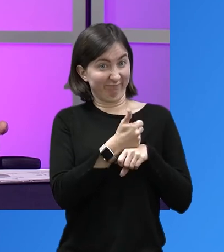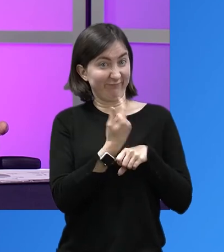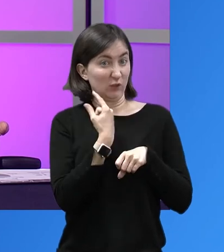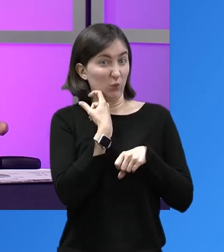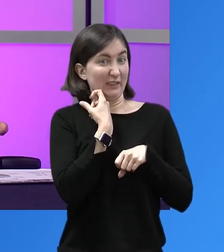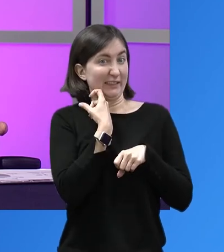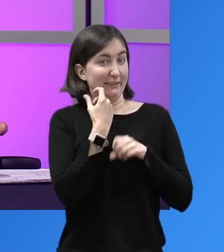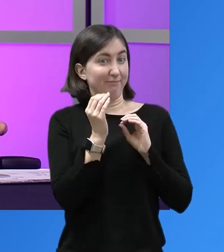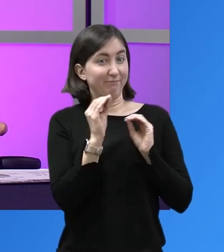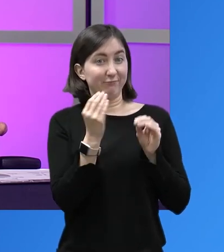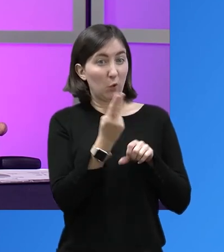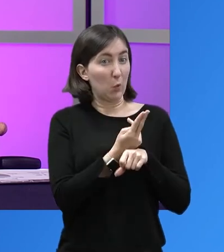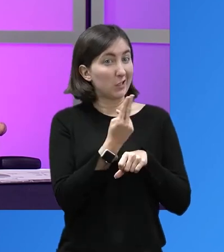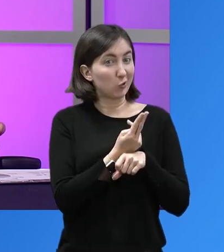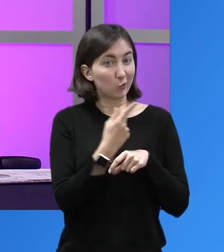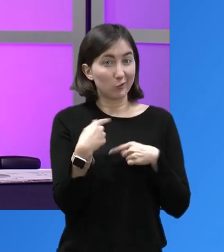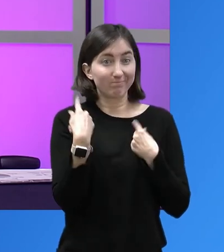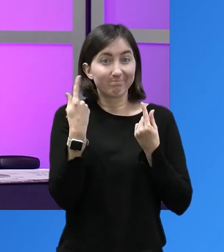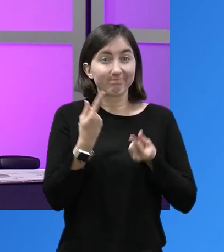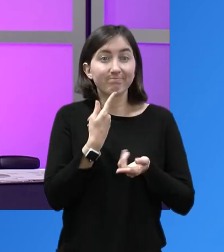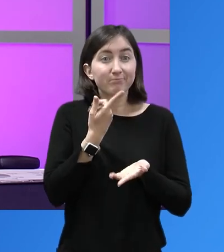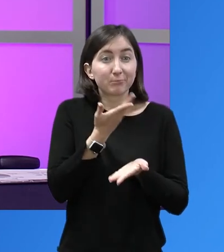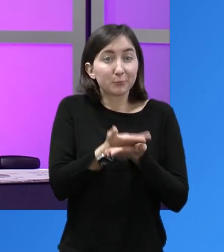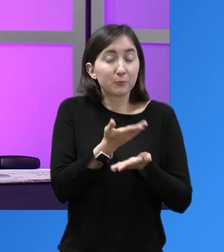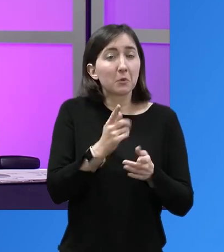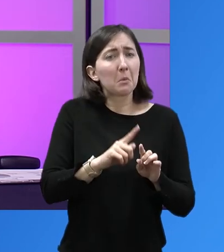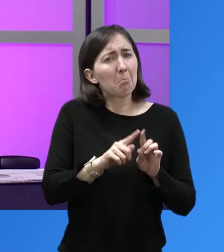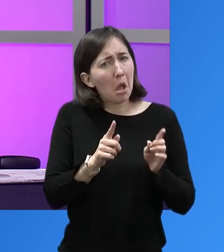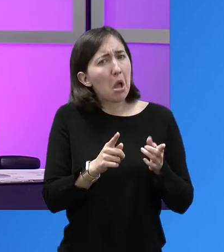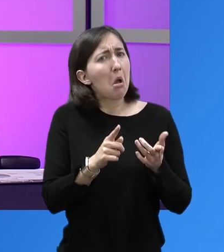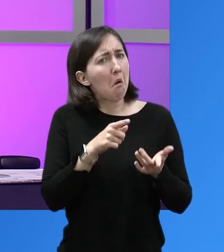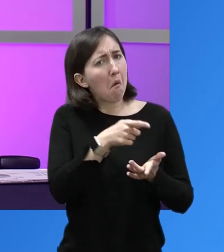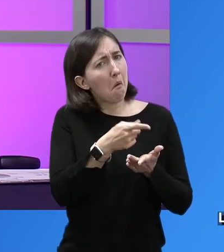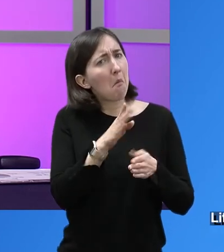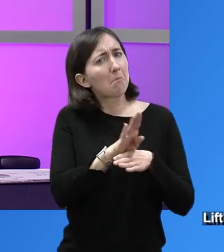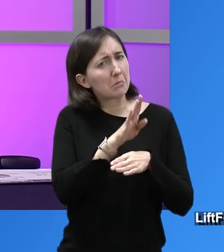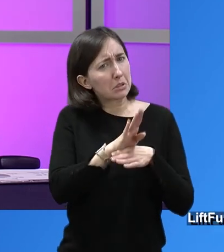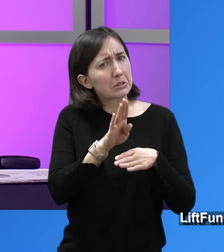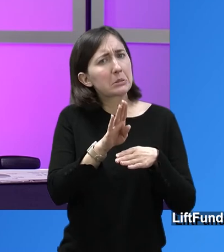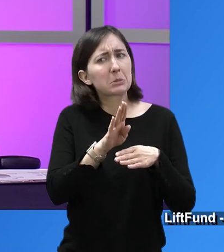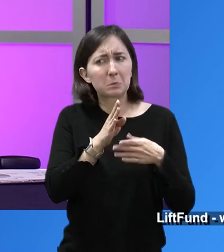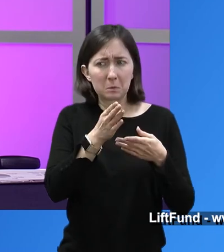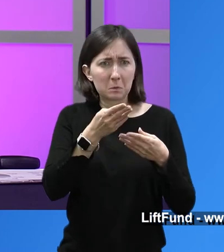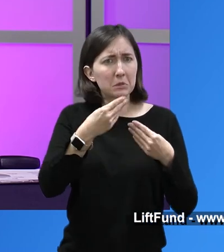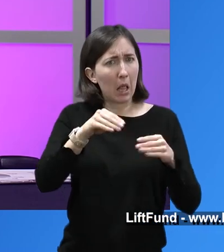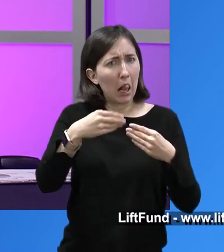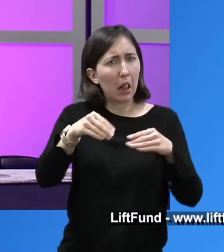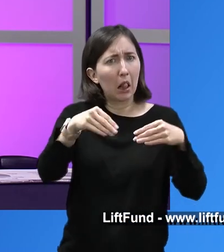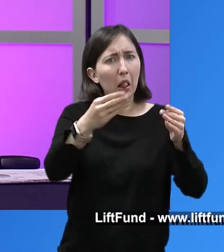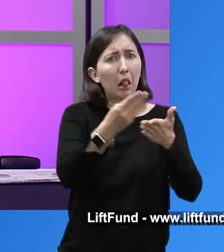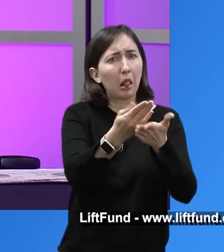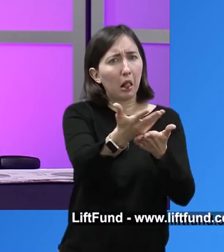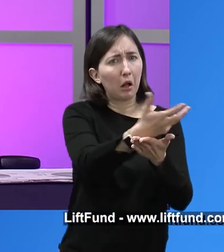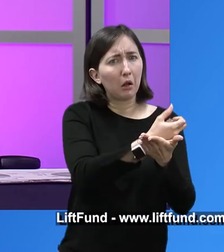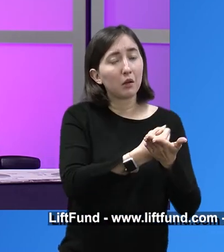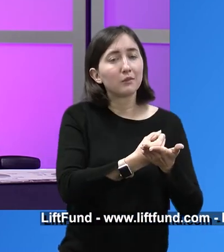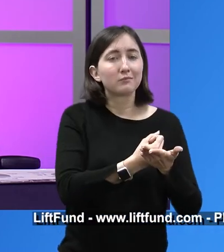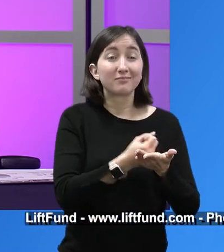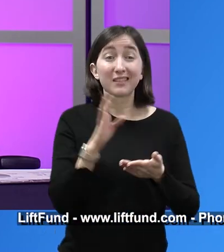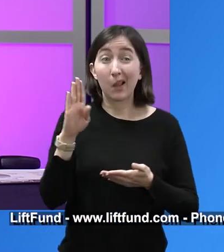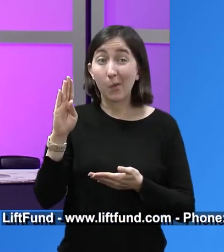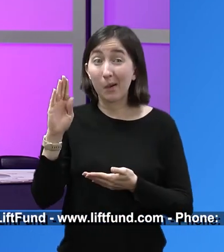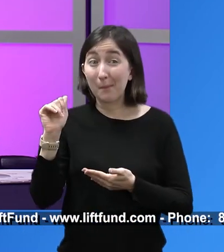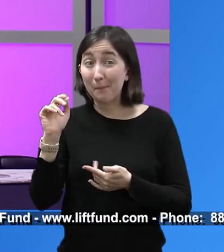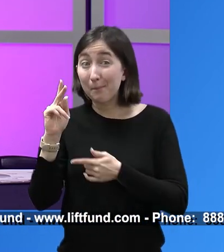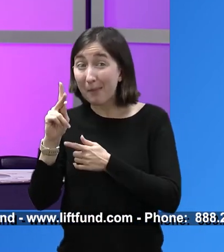capacity to pay on that loan. And so, you know, that's, again, the difference between lift fund and a bank. A bank cannot do that.